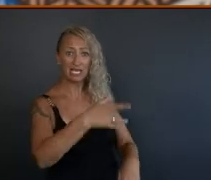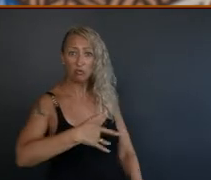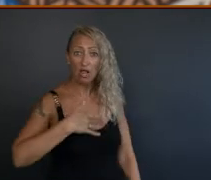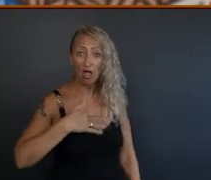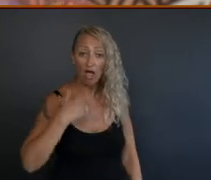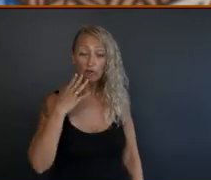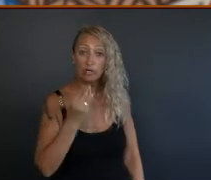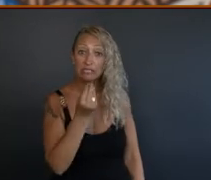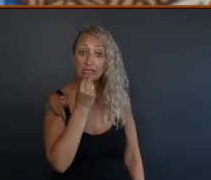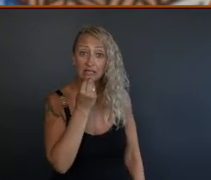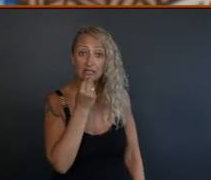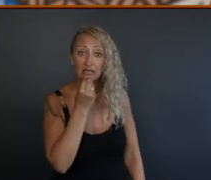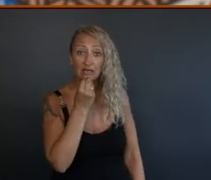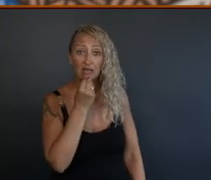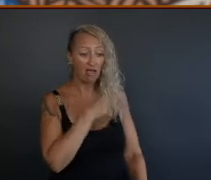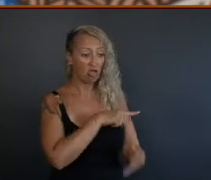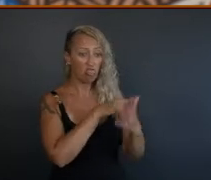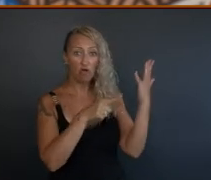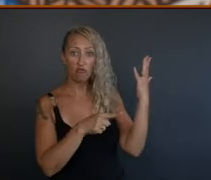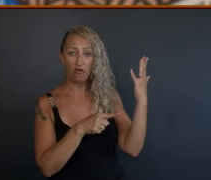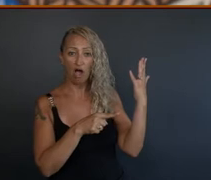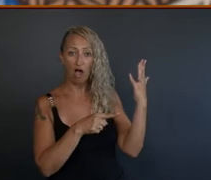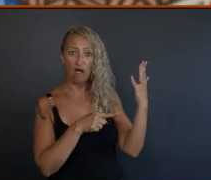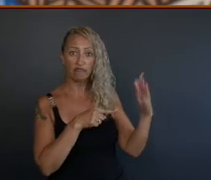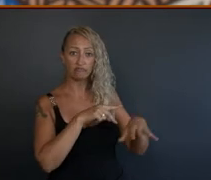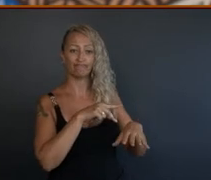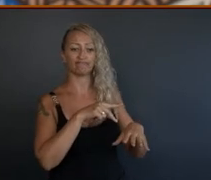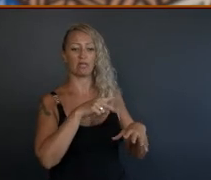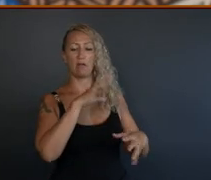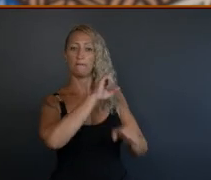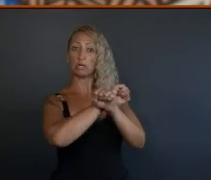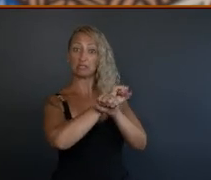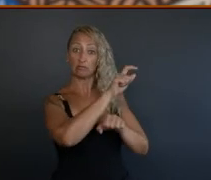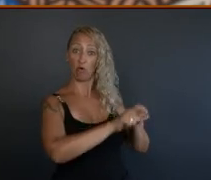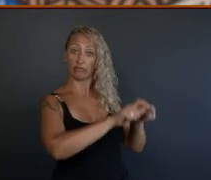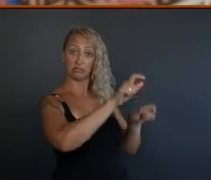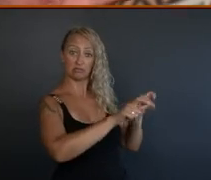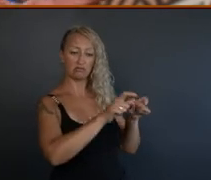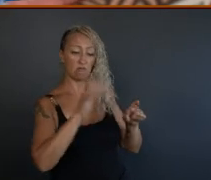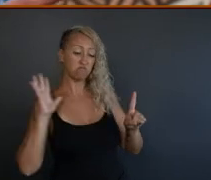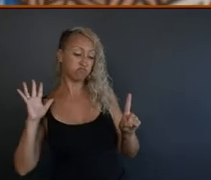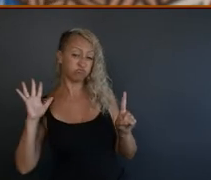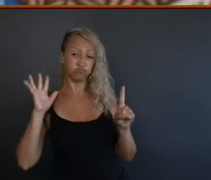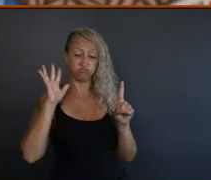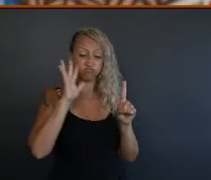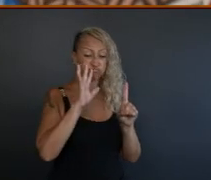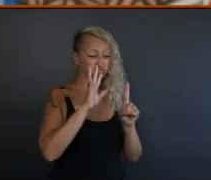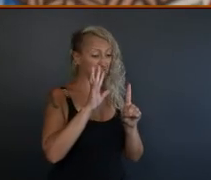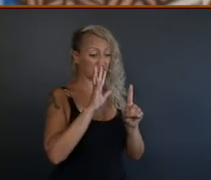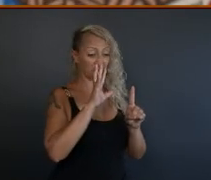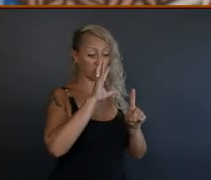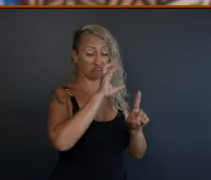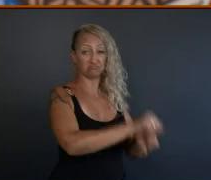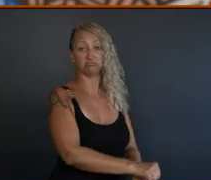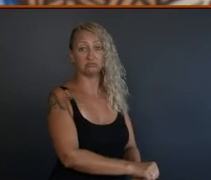that biscuit. And those five prison office guards moved in and just took things in their own